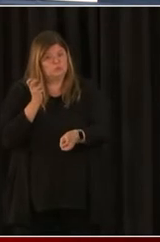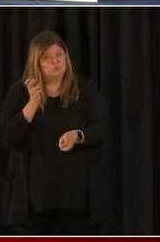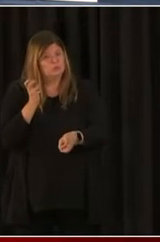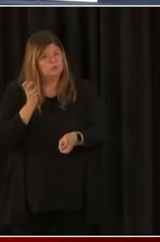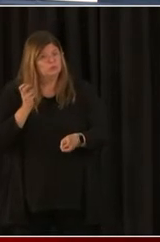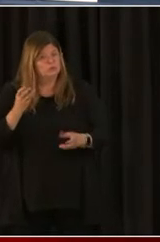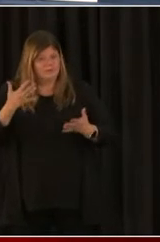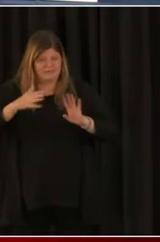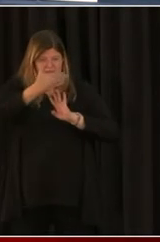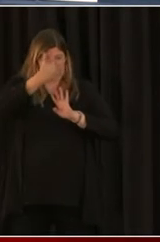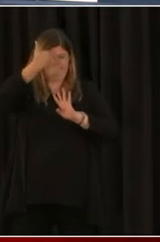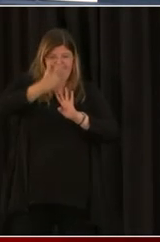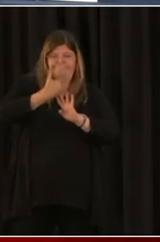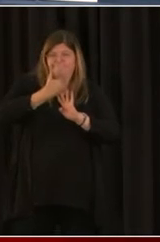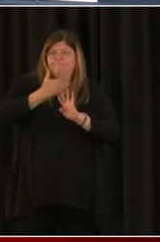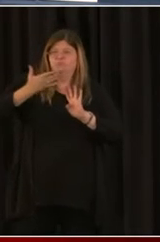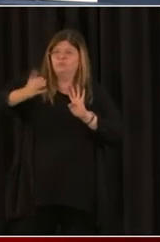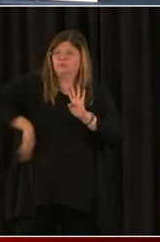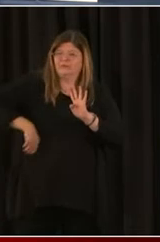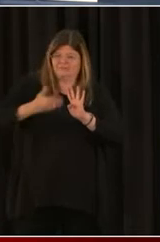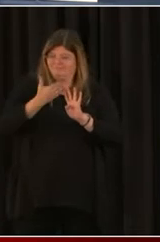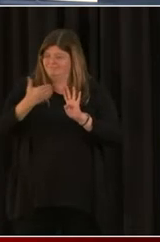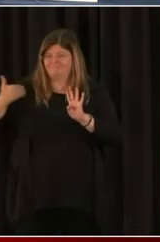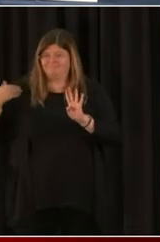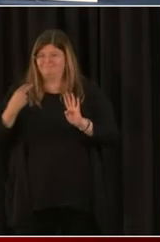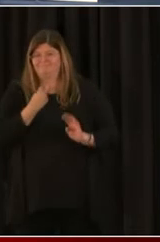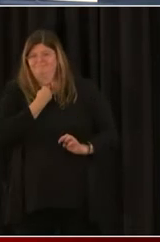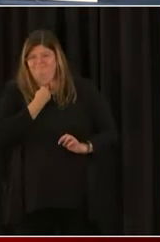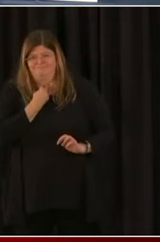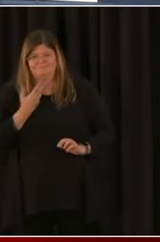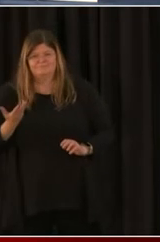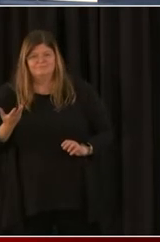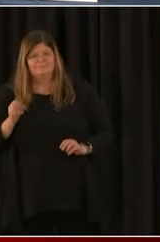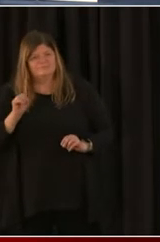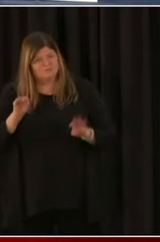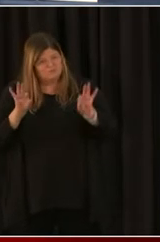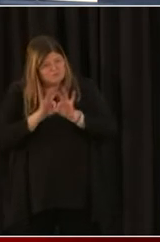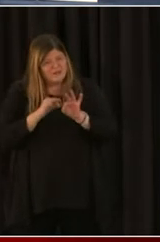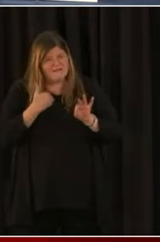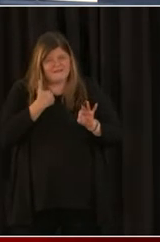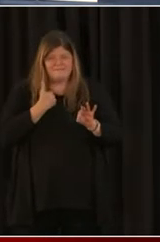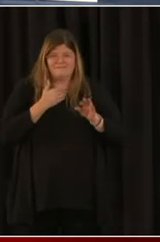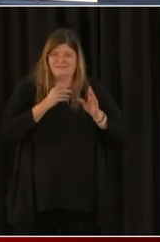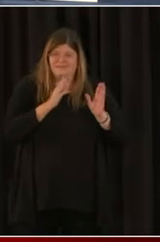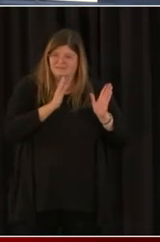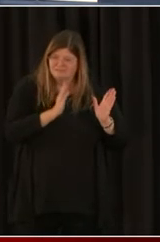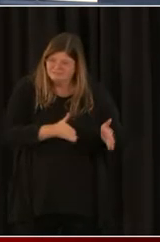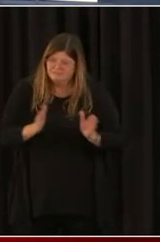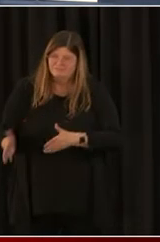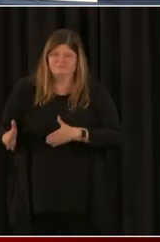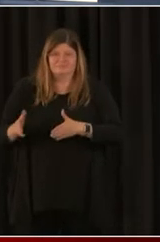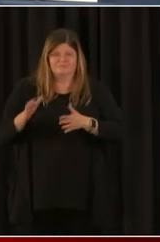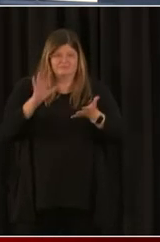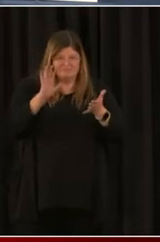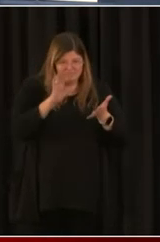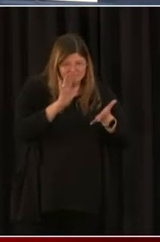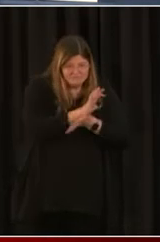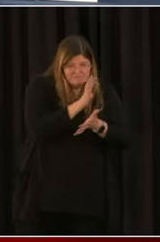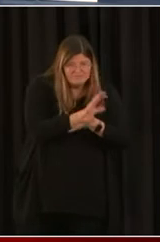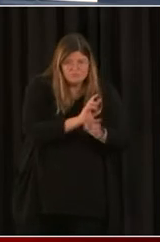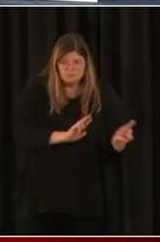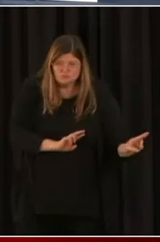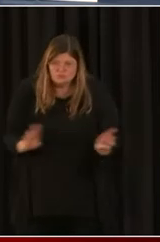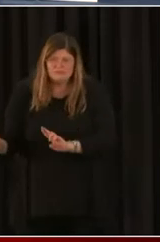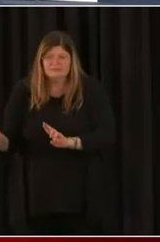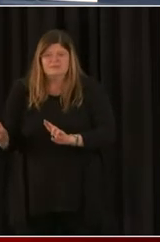go for help are obvious. DSLBD, we are here to help you. Don't think you have to bring us your perfect self. Those of you who know me know I was a business owner